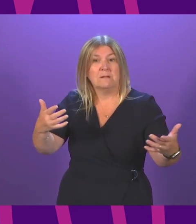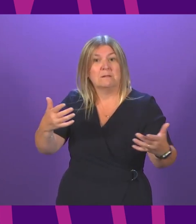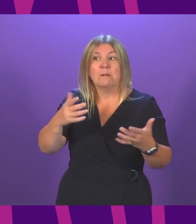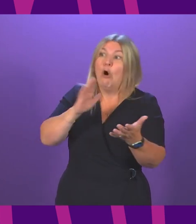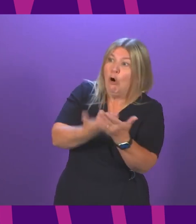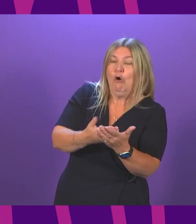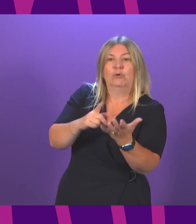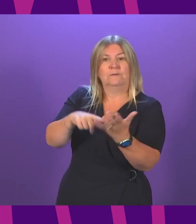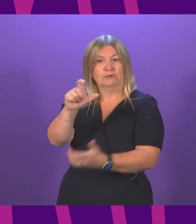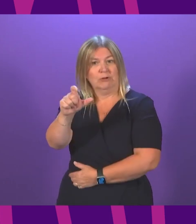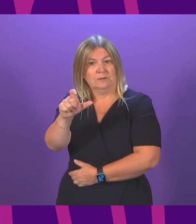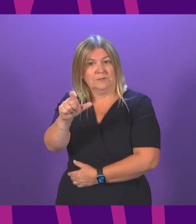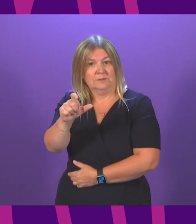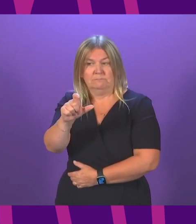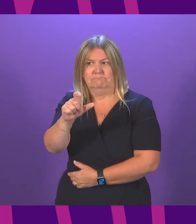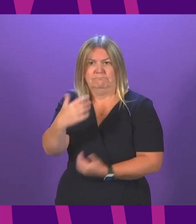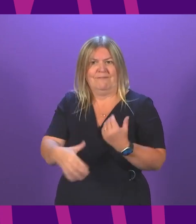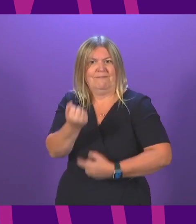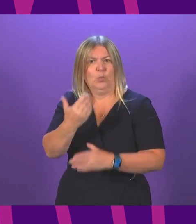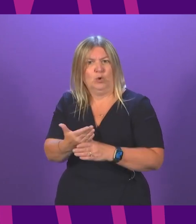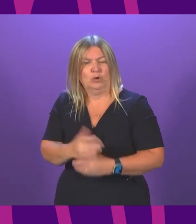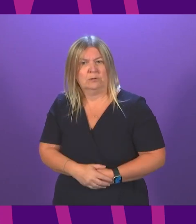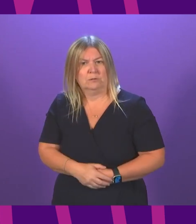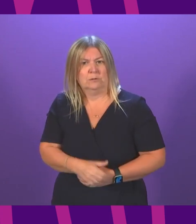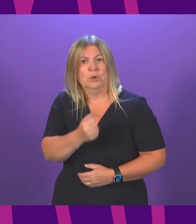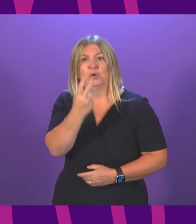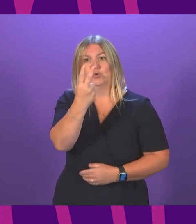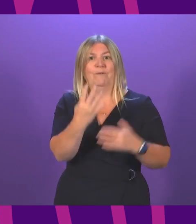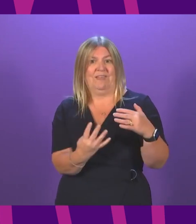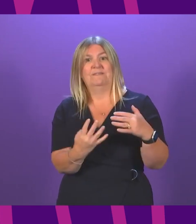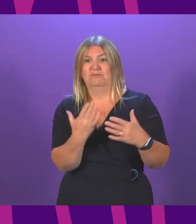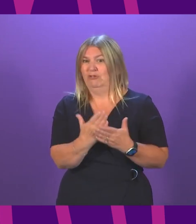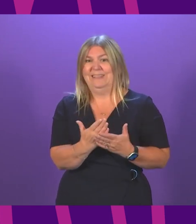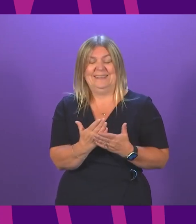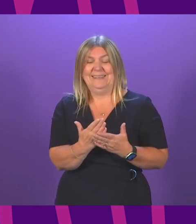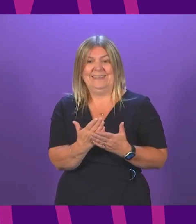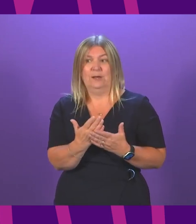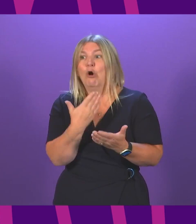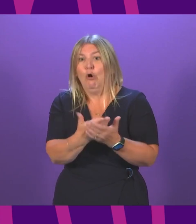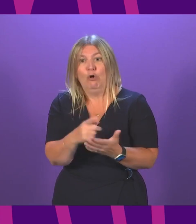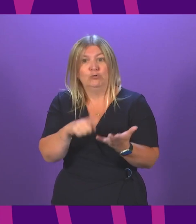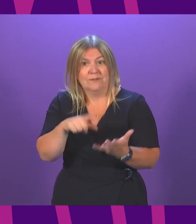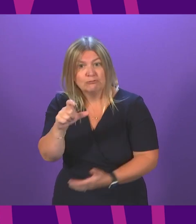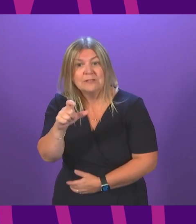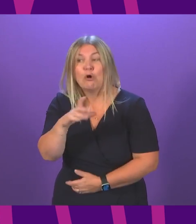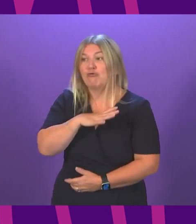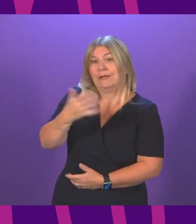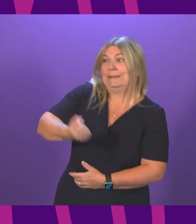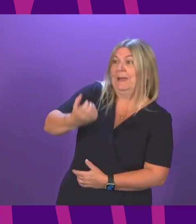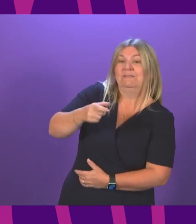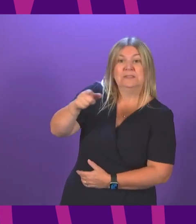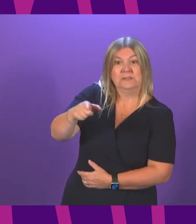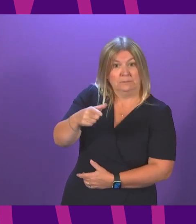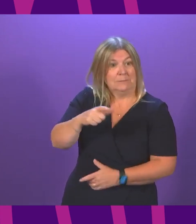to get or find work, and almost two-fifths of all of those in universal credit recipients who are already in